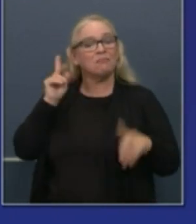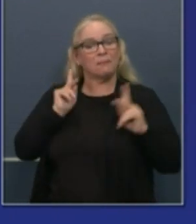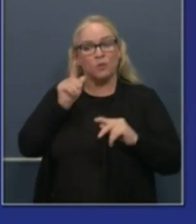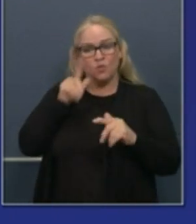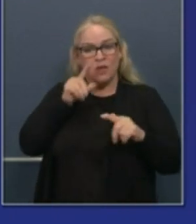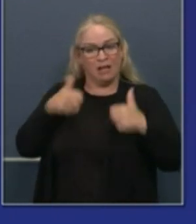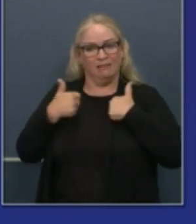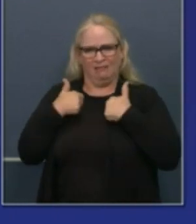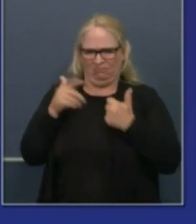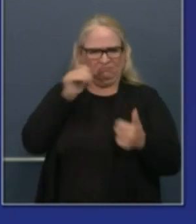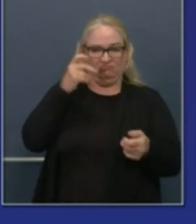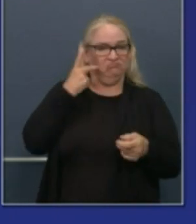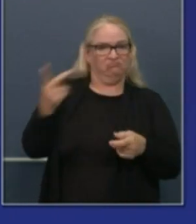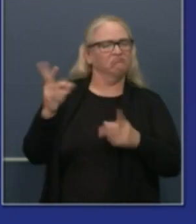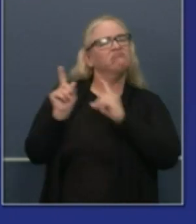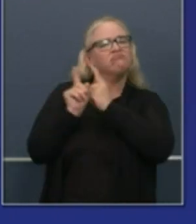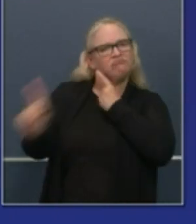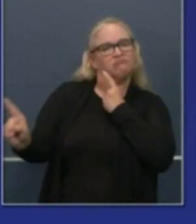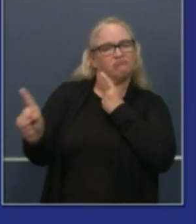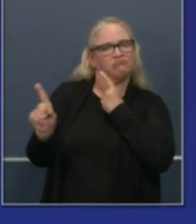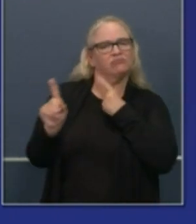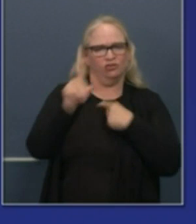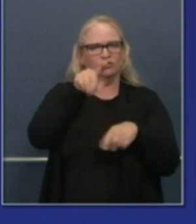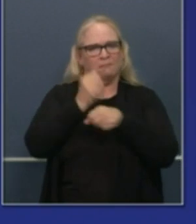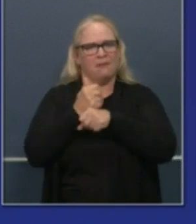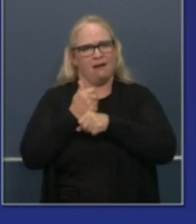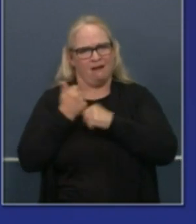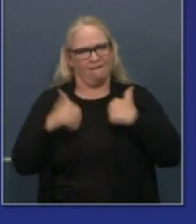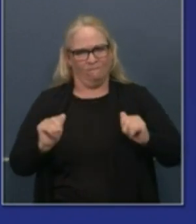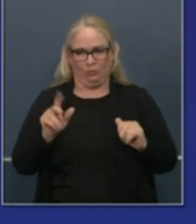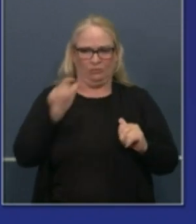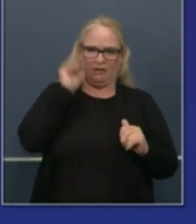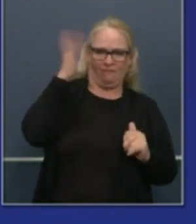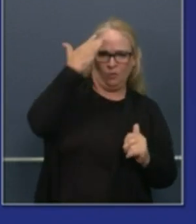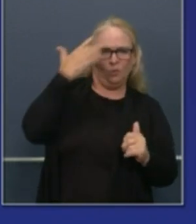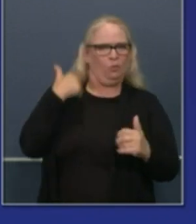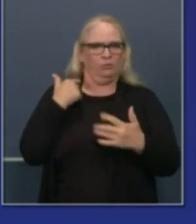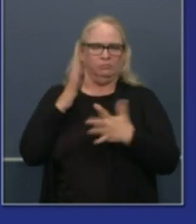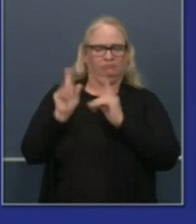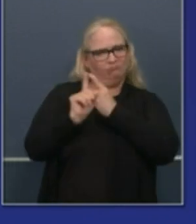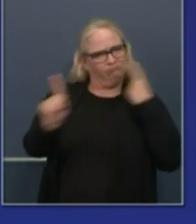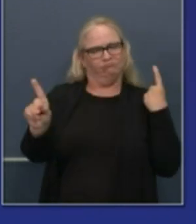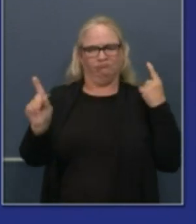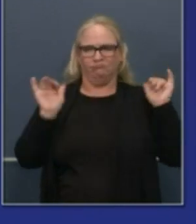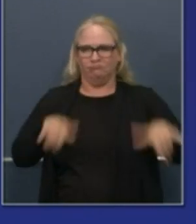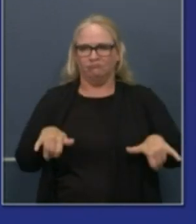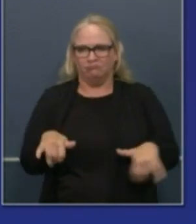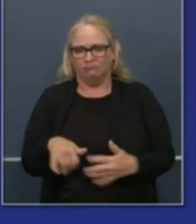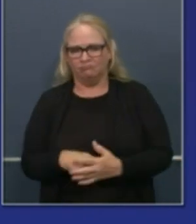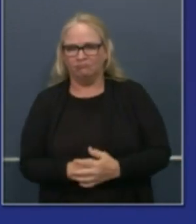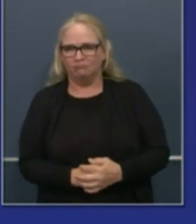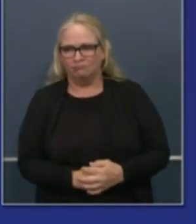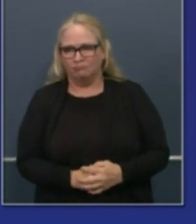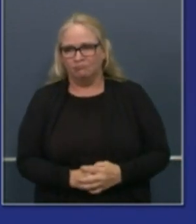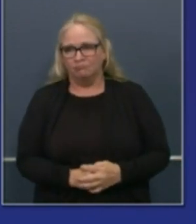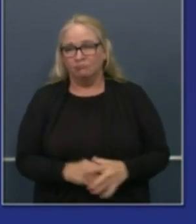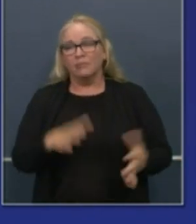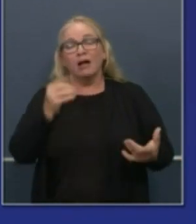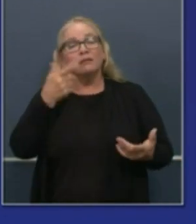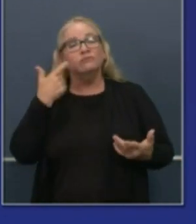essential day-to-day work that we all need to do. Fewer people you mix with, the significant